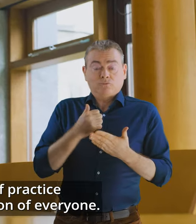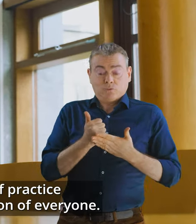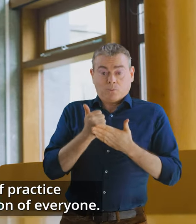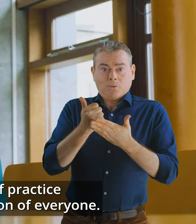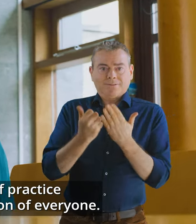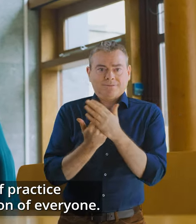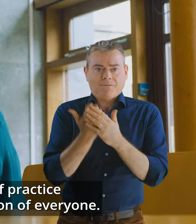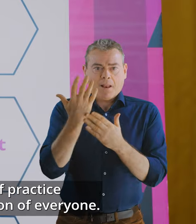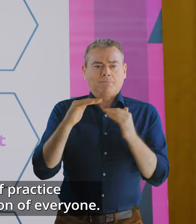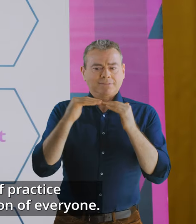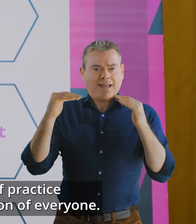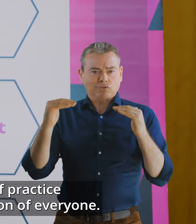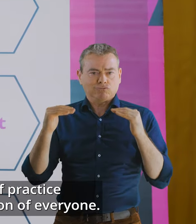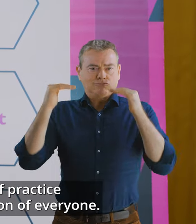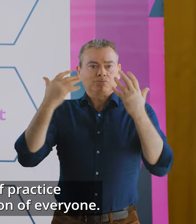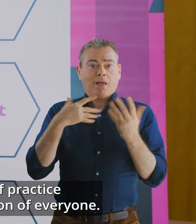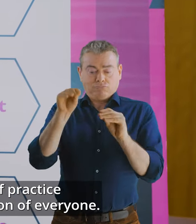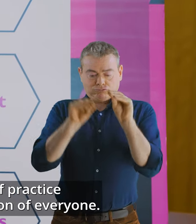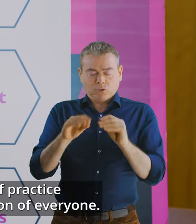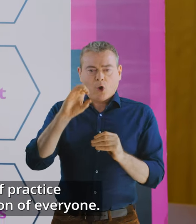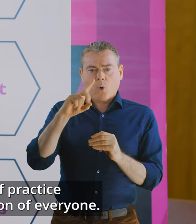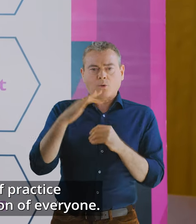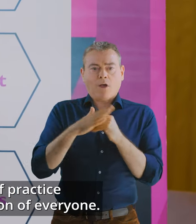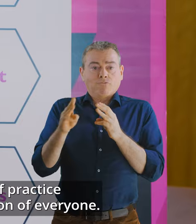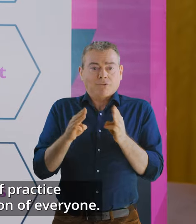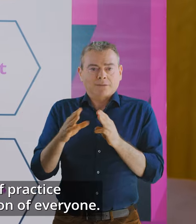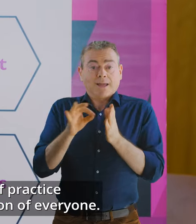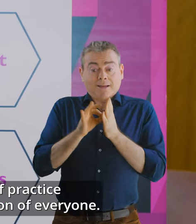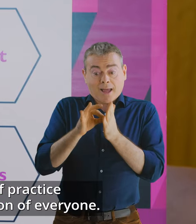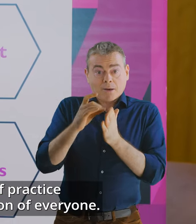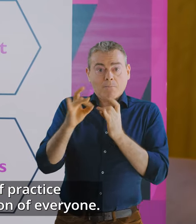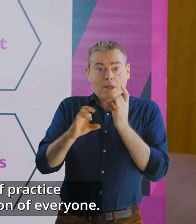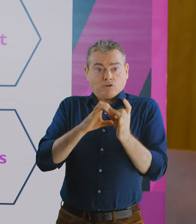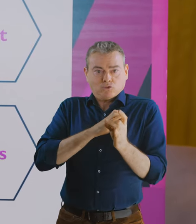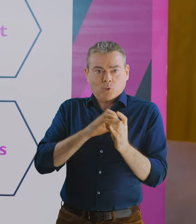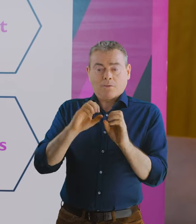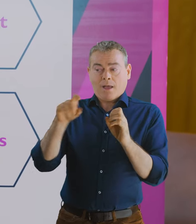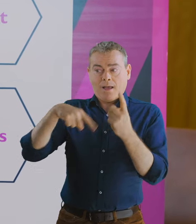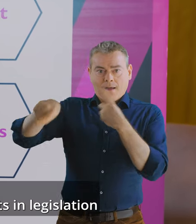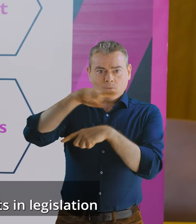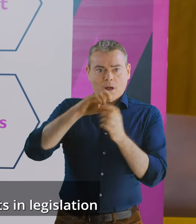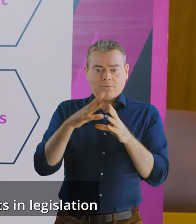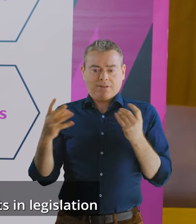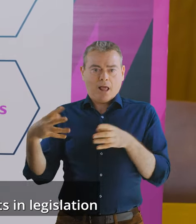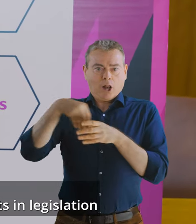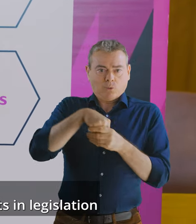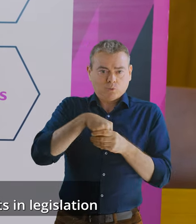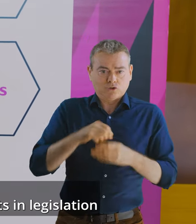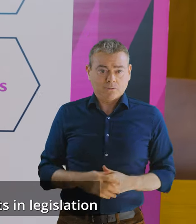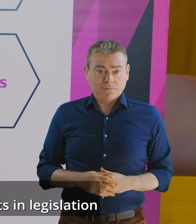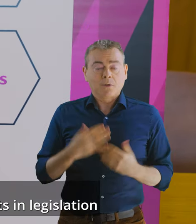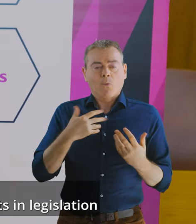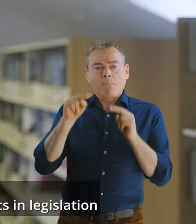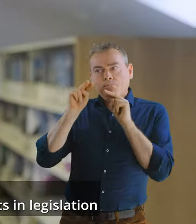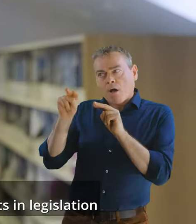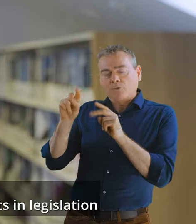and the production of codes of practice and guidelines to ensure the inclusion of everyone. We also monitored the